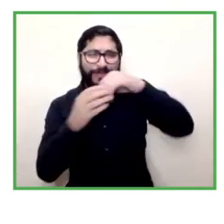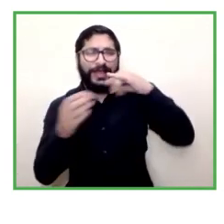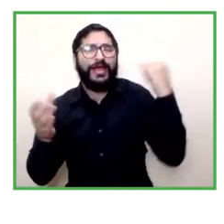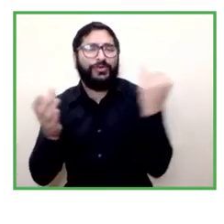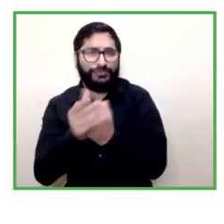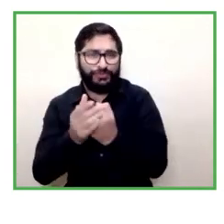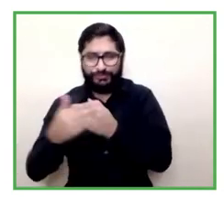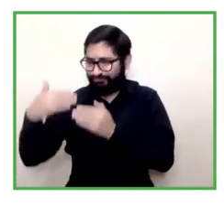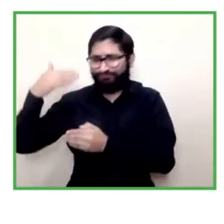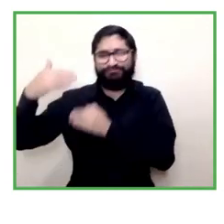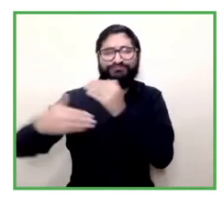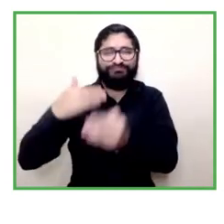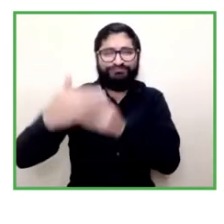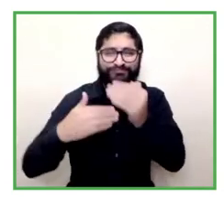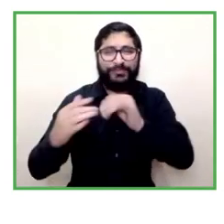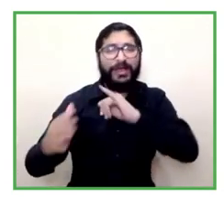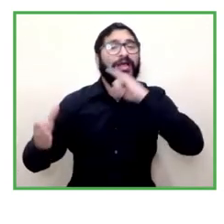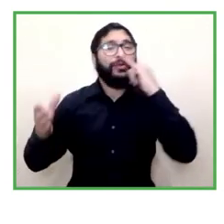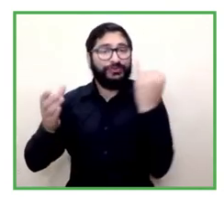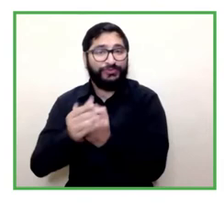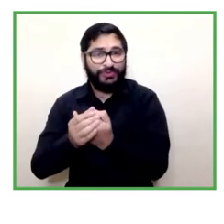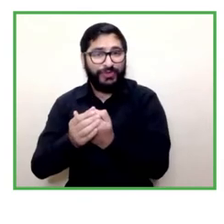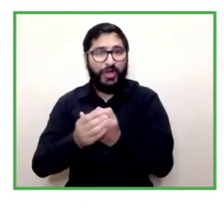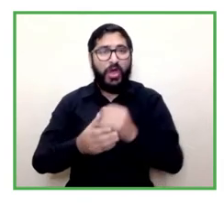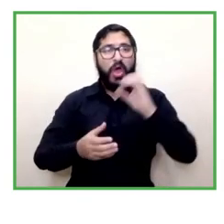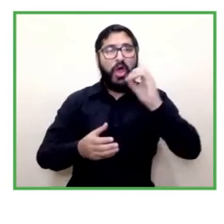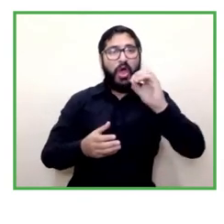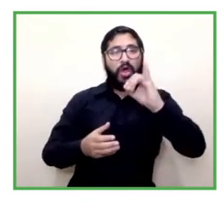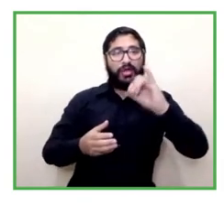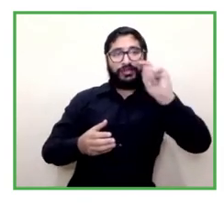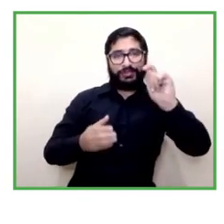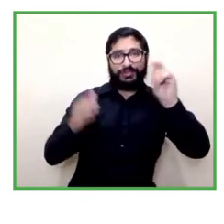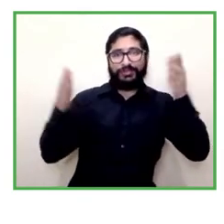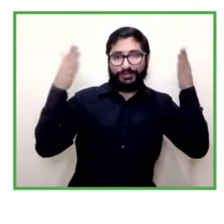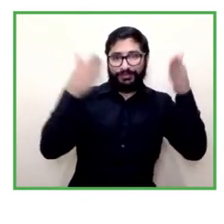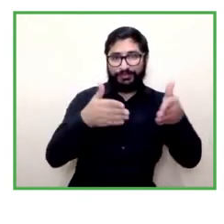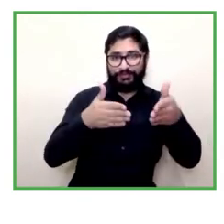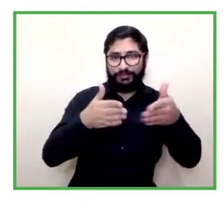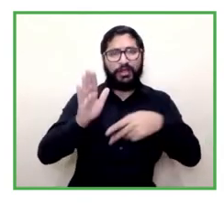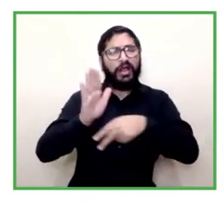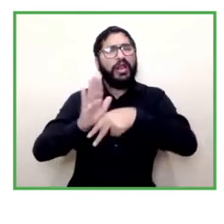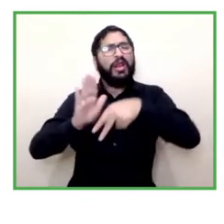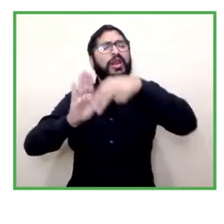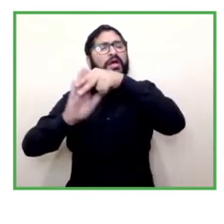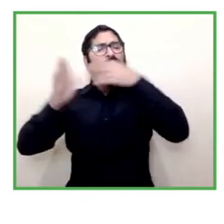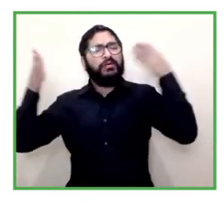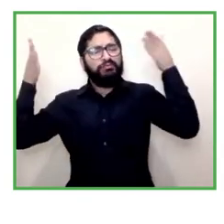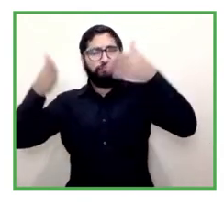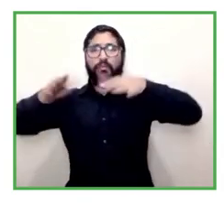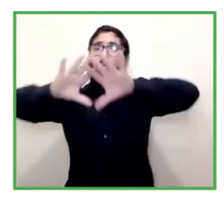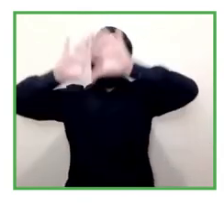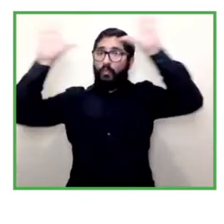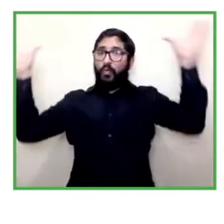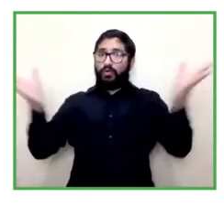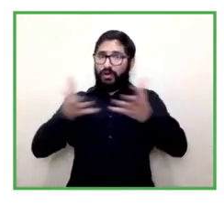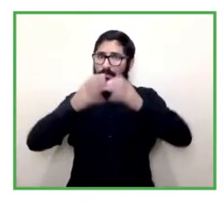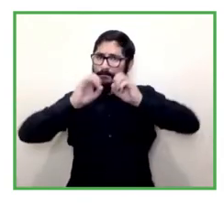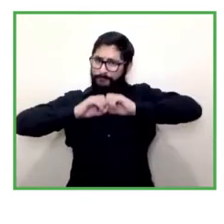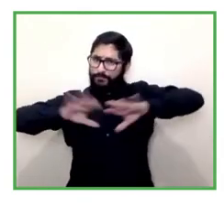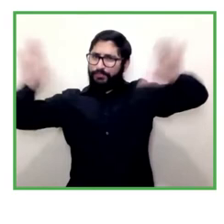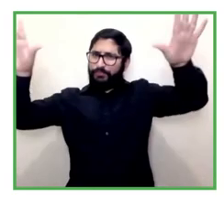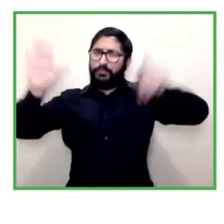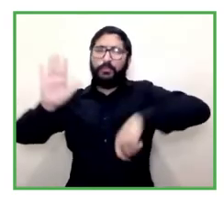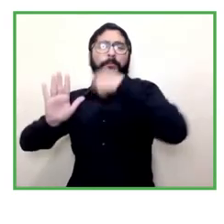the other programs for inclusion that we've observed globally and also zero project undoubtedly is the core